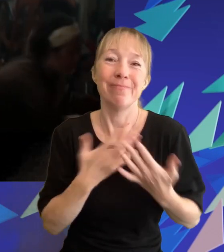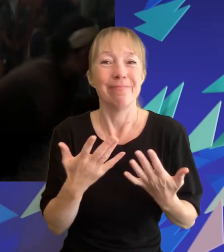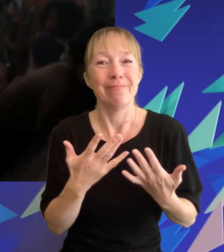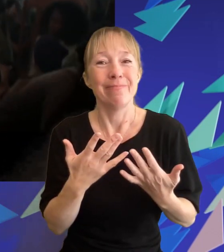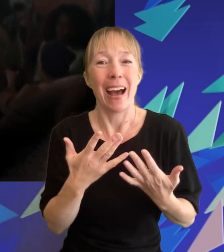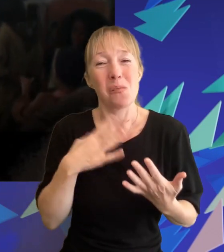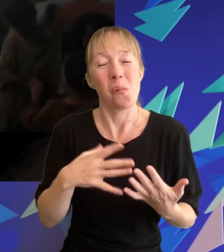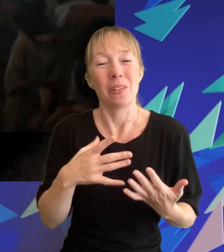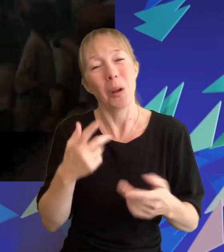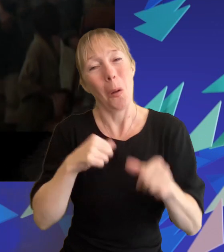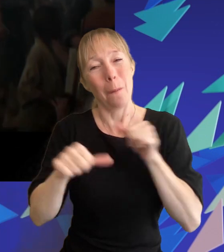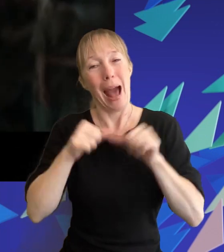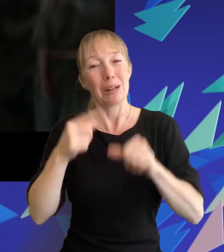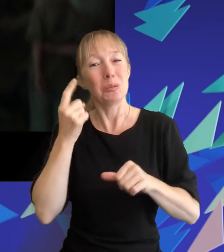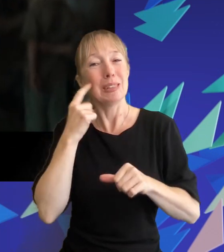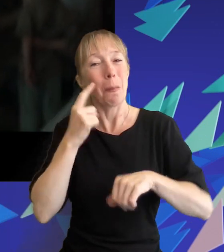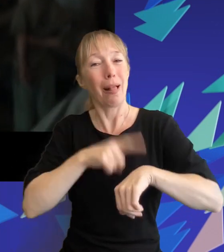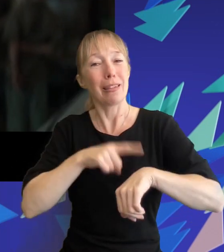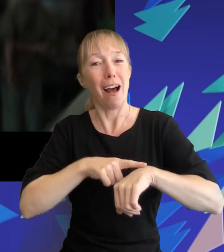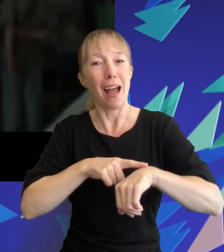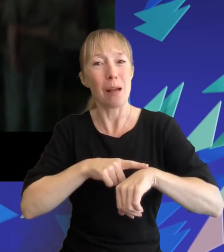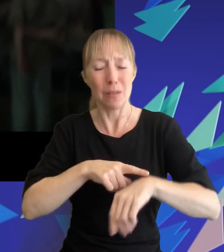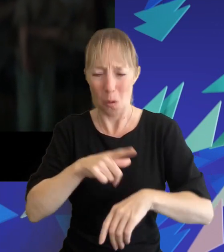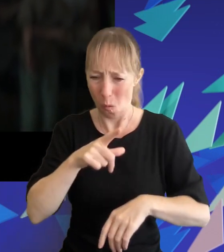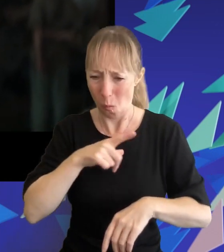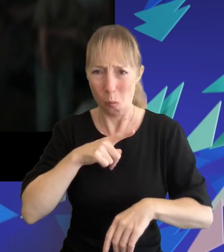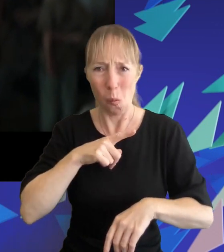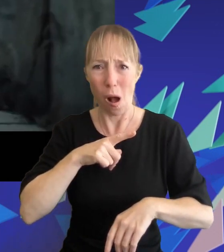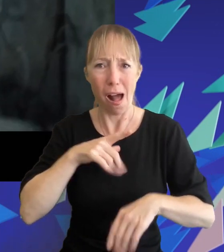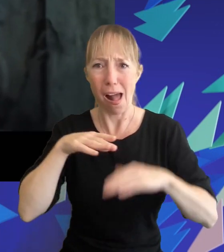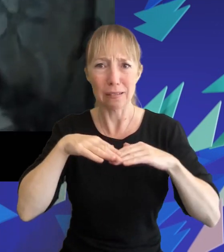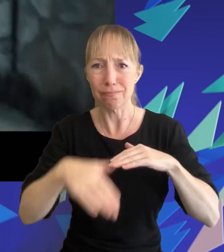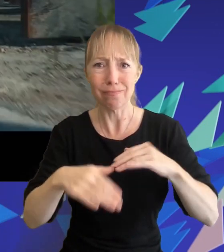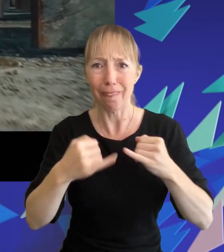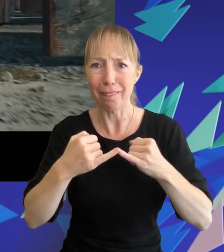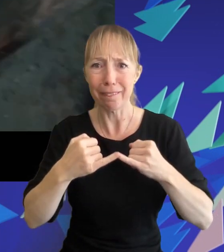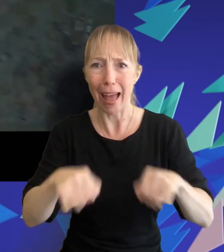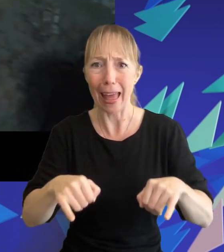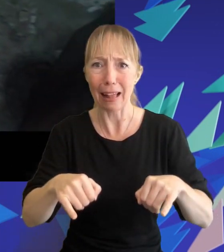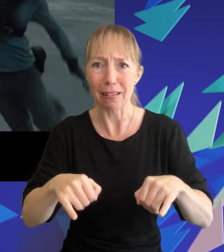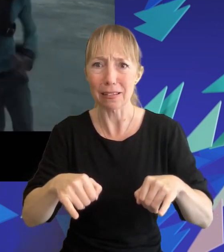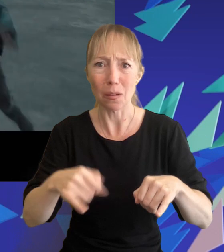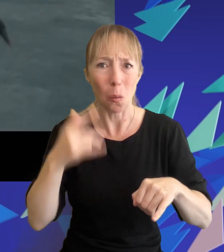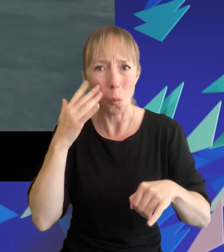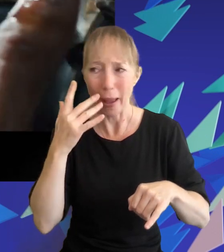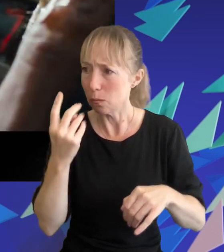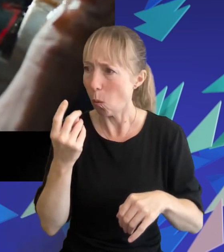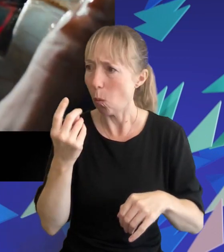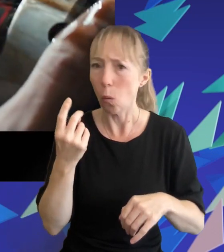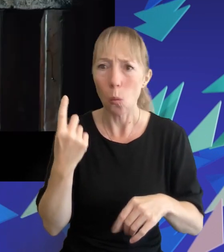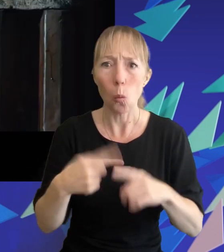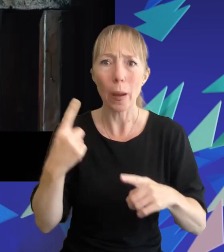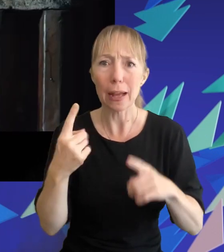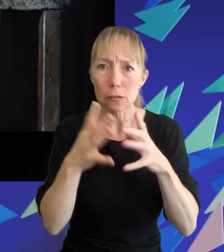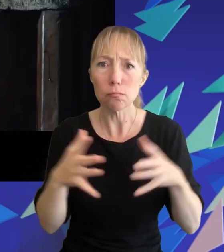so it's baffling to think that a genre with so much potential which grew so rapidly just imploded and died